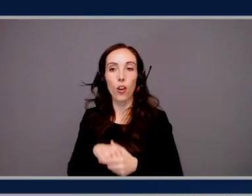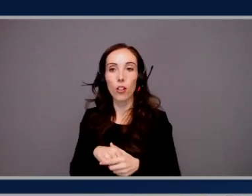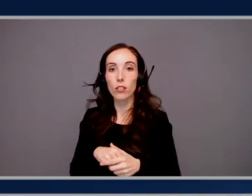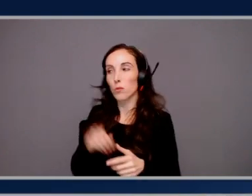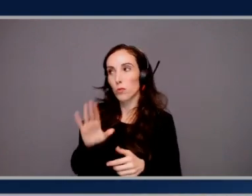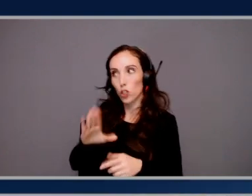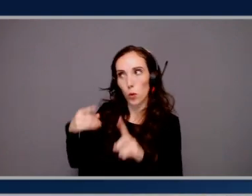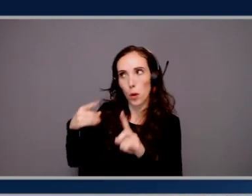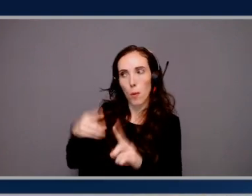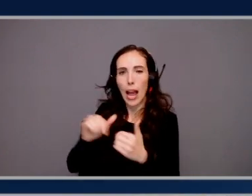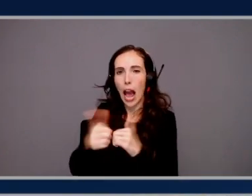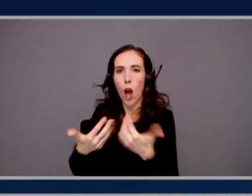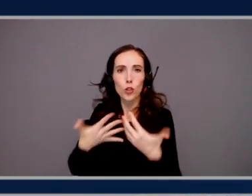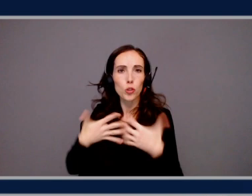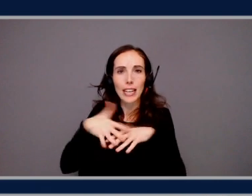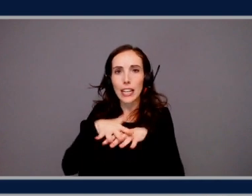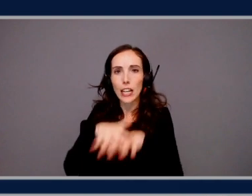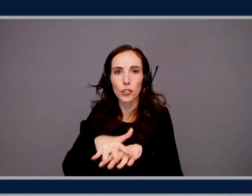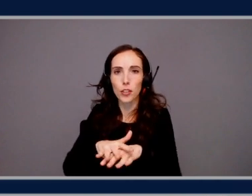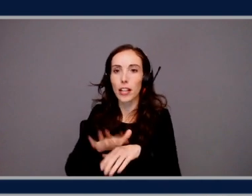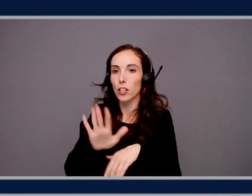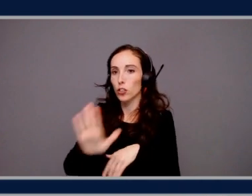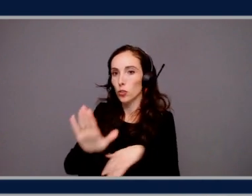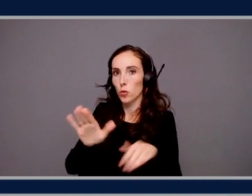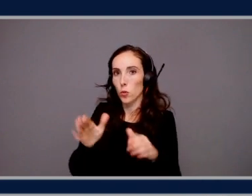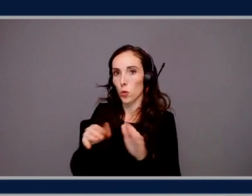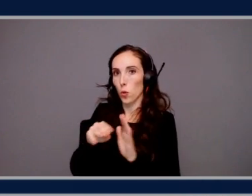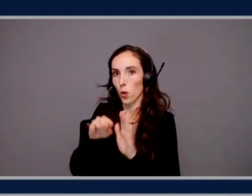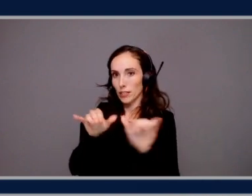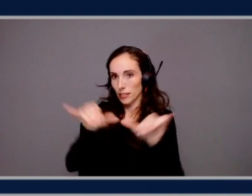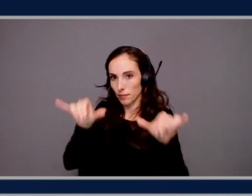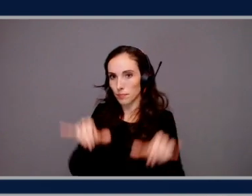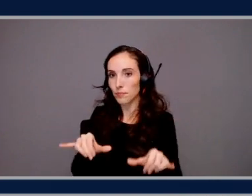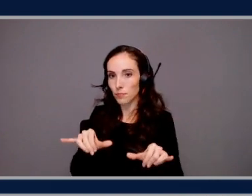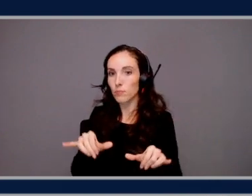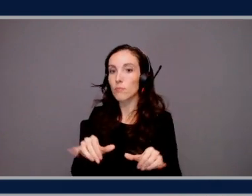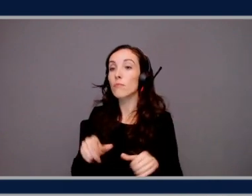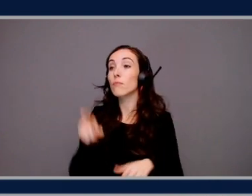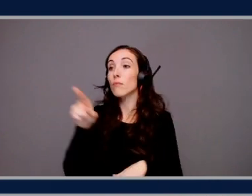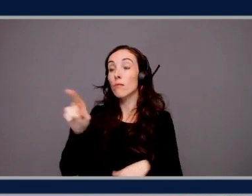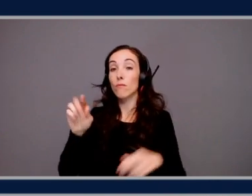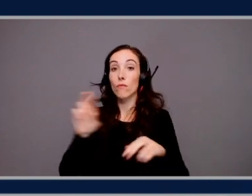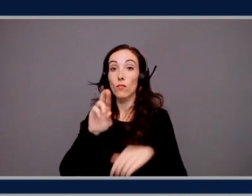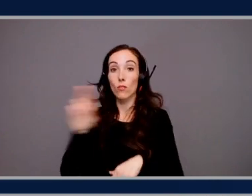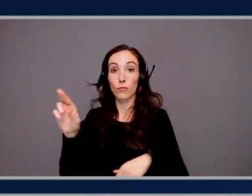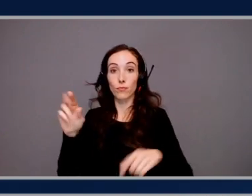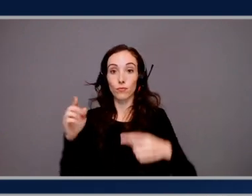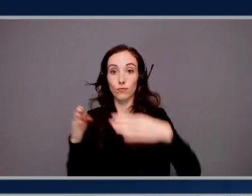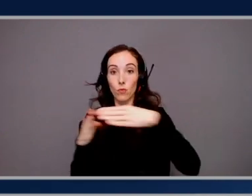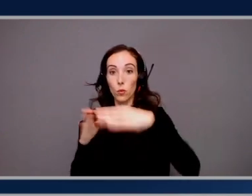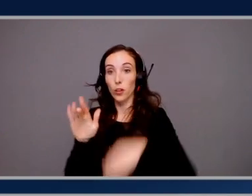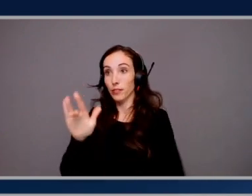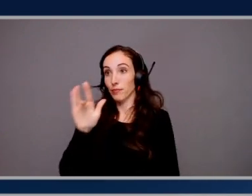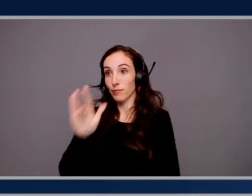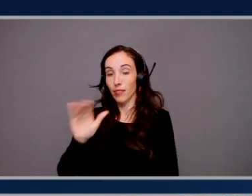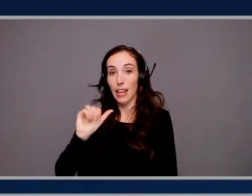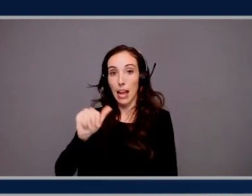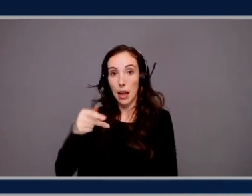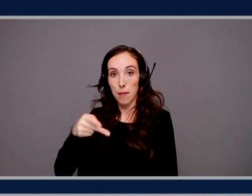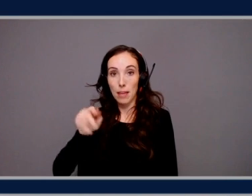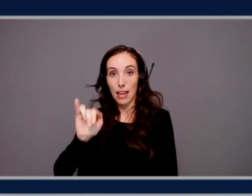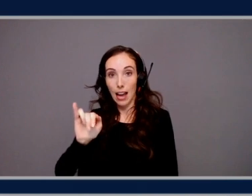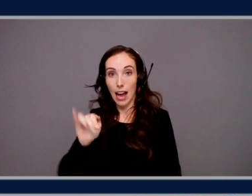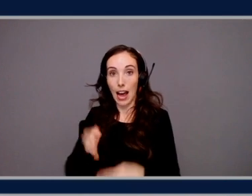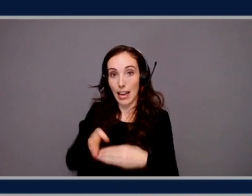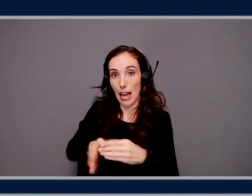integrate this into your systems, you have a button in the top right corner that you can go to and provides you an out-of-the-box API endpoint that you can hit to go and interact with fewer